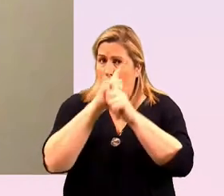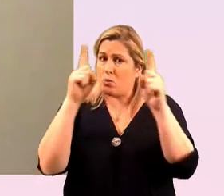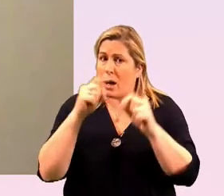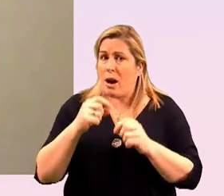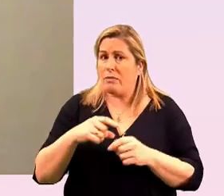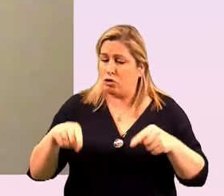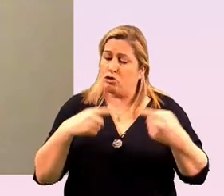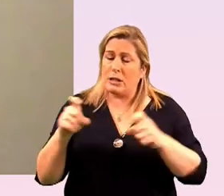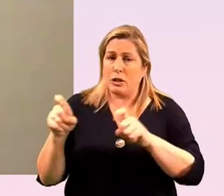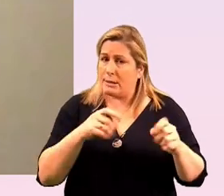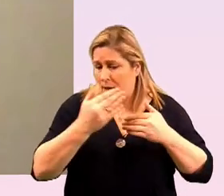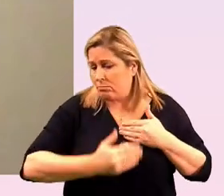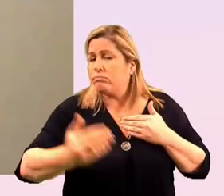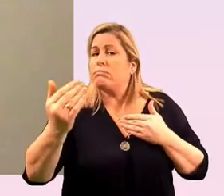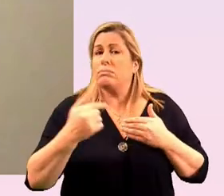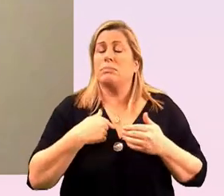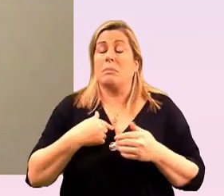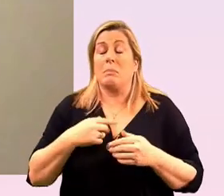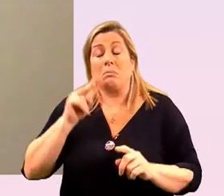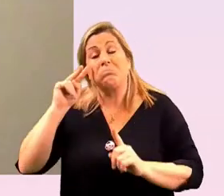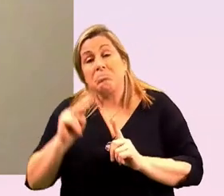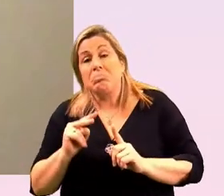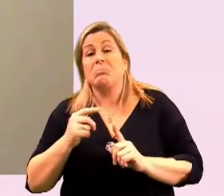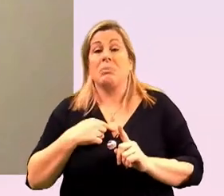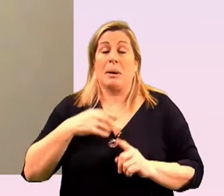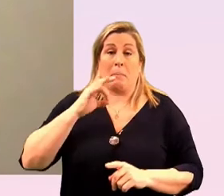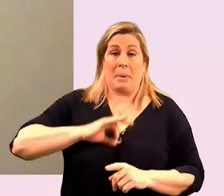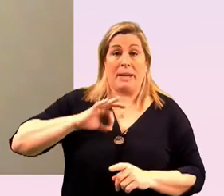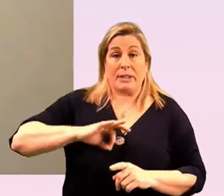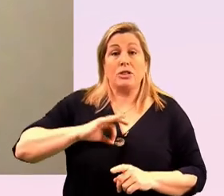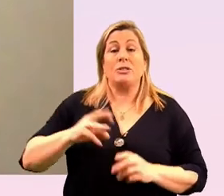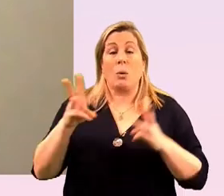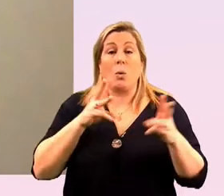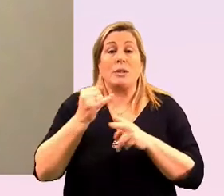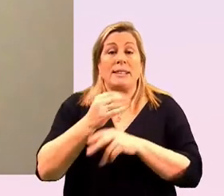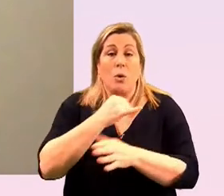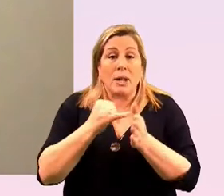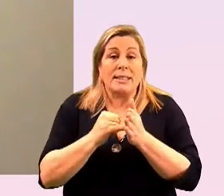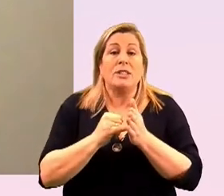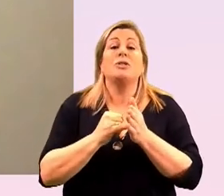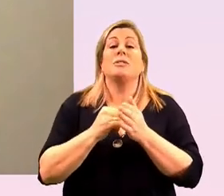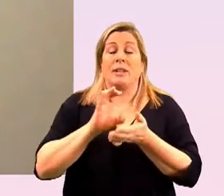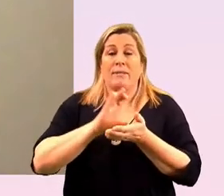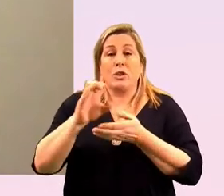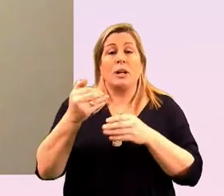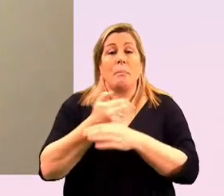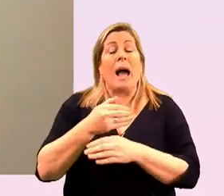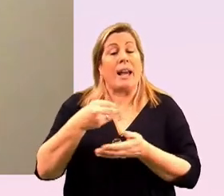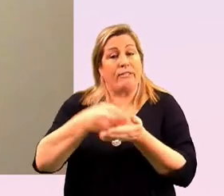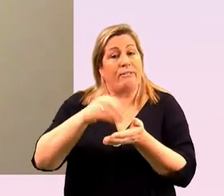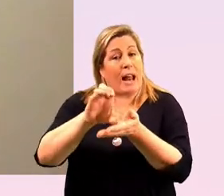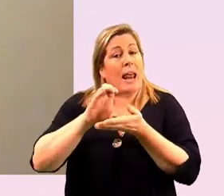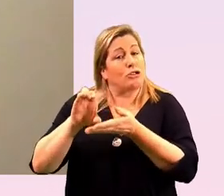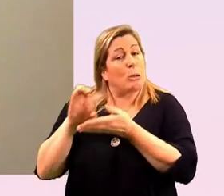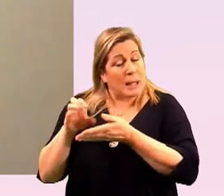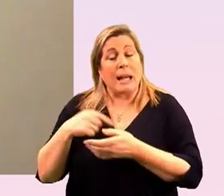i come to my remarks as somebody who has been a beneficiary has worked in organizations that have been funded by philanthropy and i've